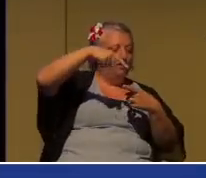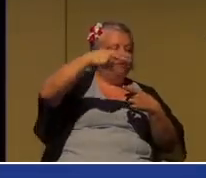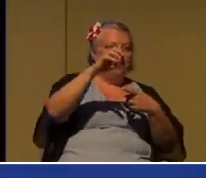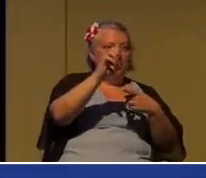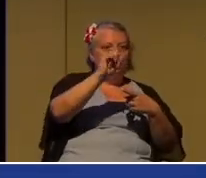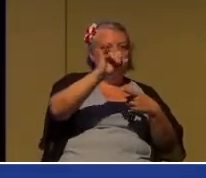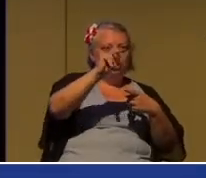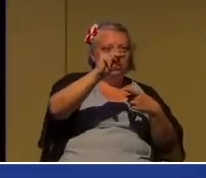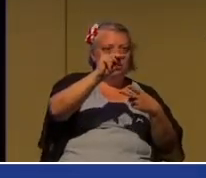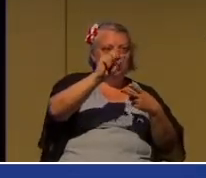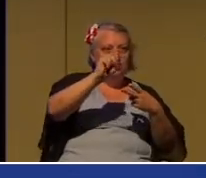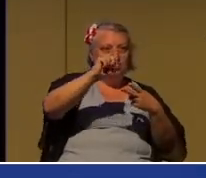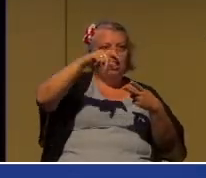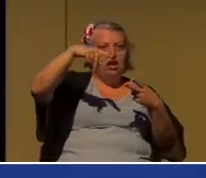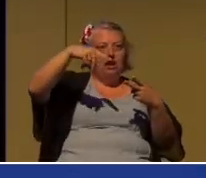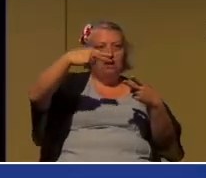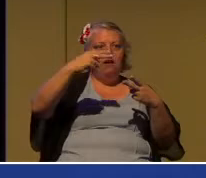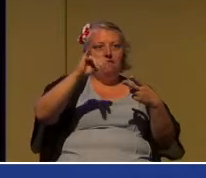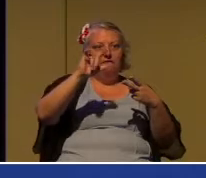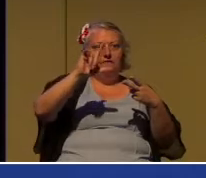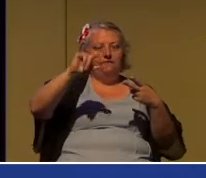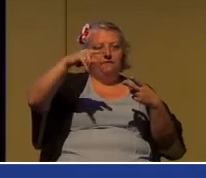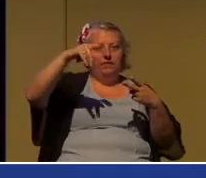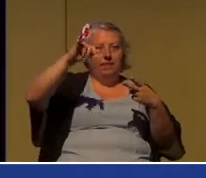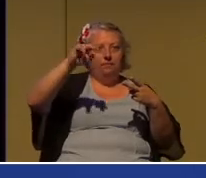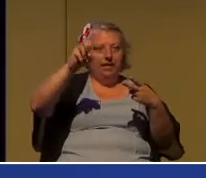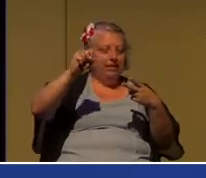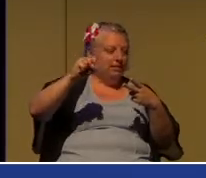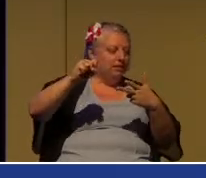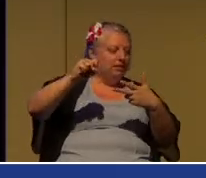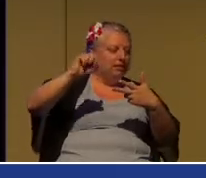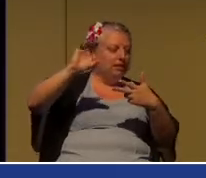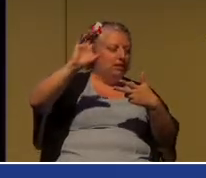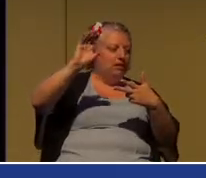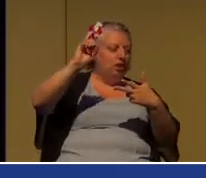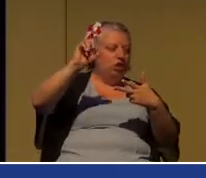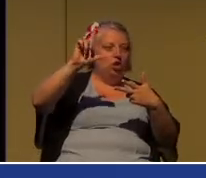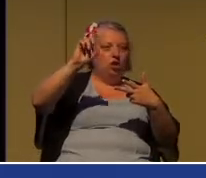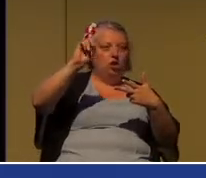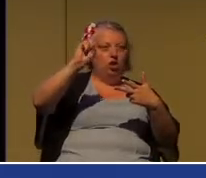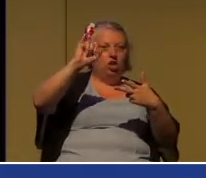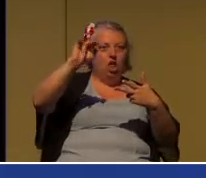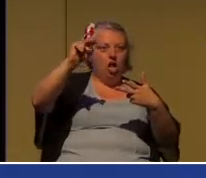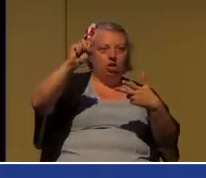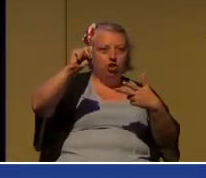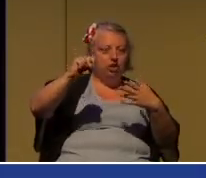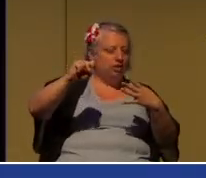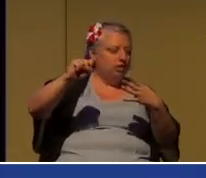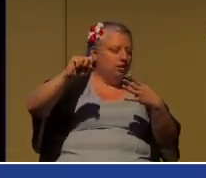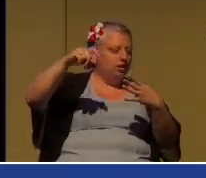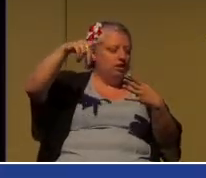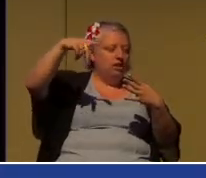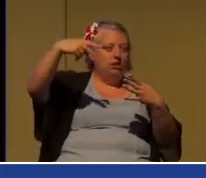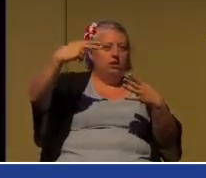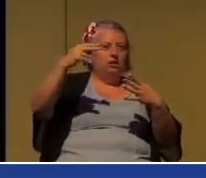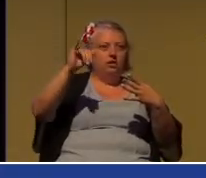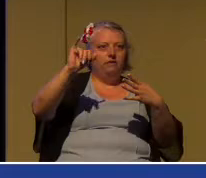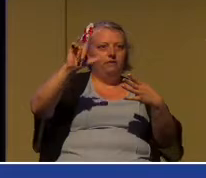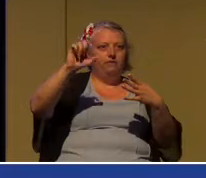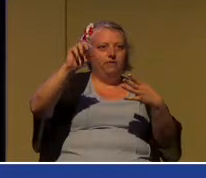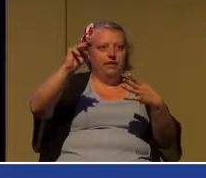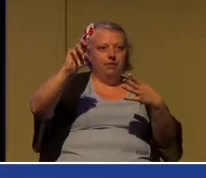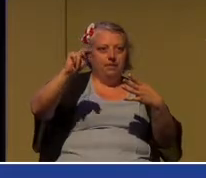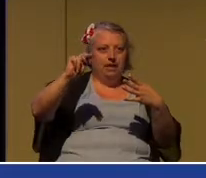and Philemon. God closes one door. He will open up